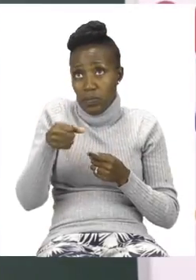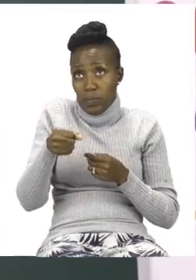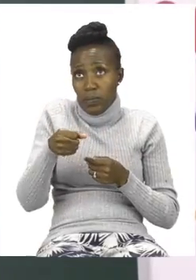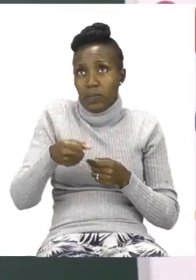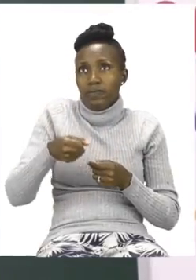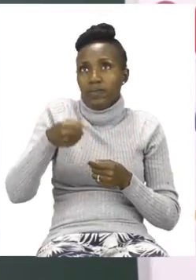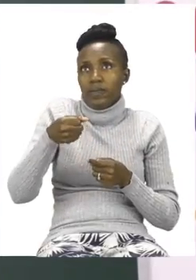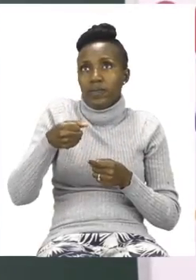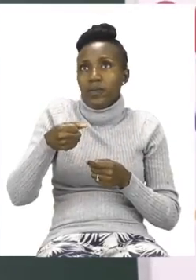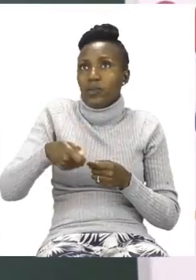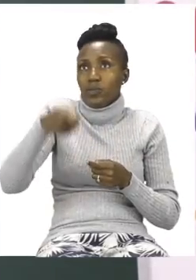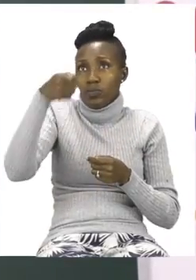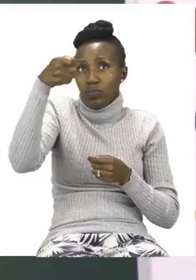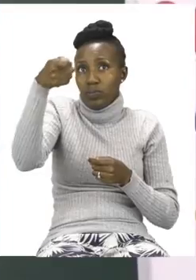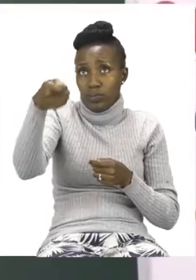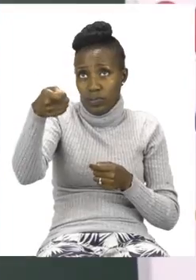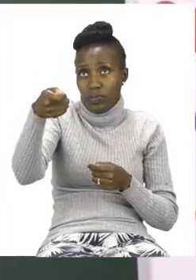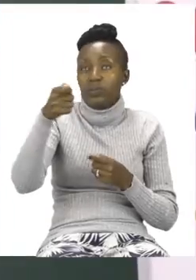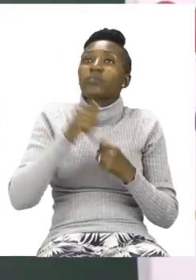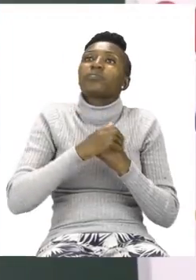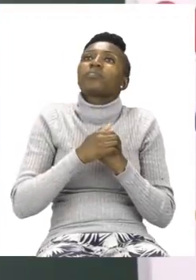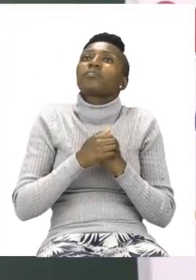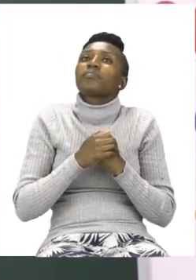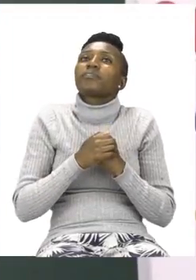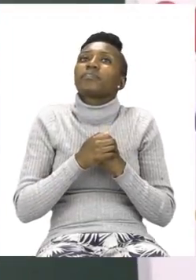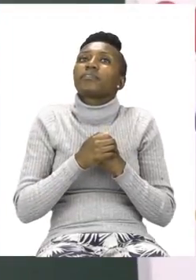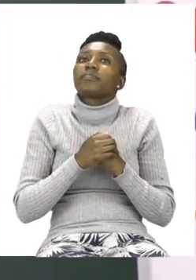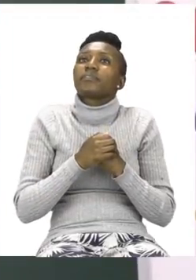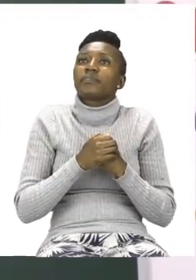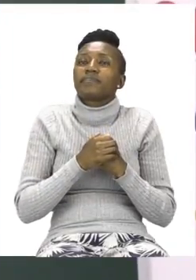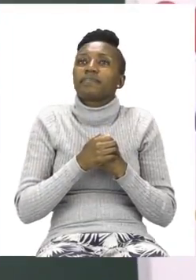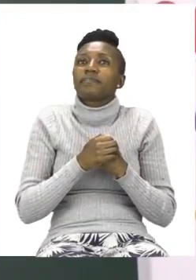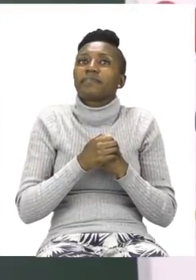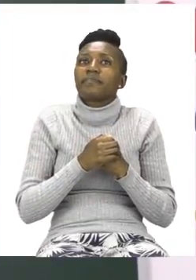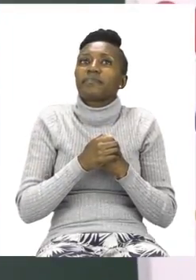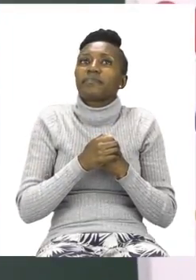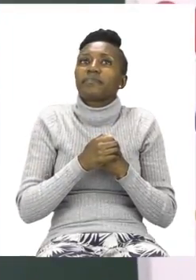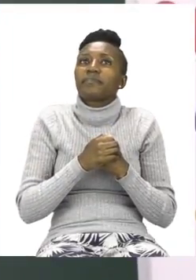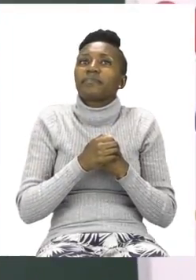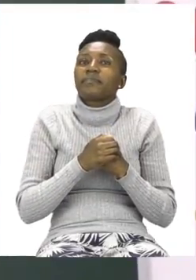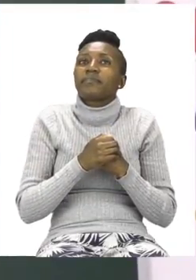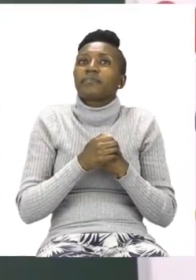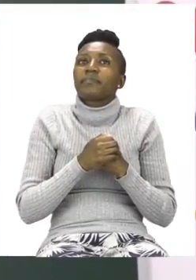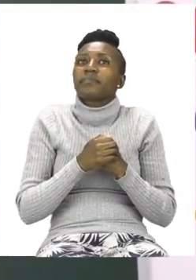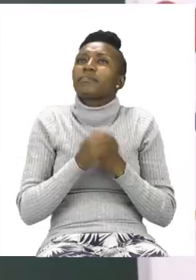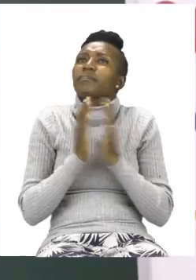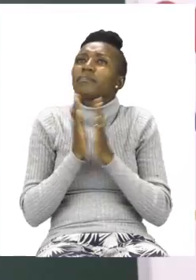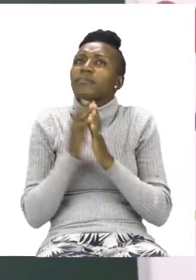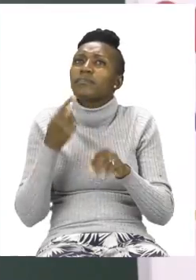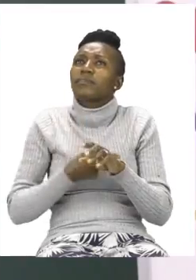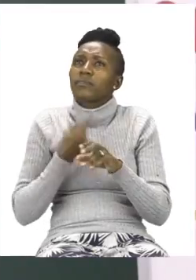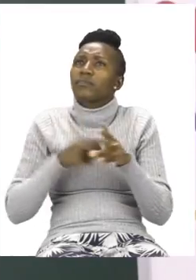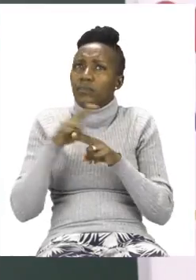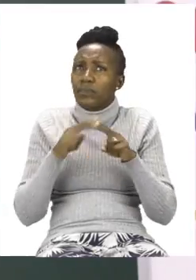side and the safe side is to or facing them. Make sure that every time you use a pair